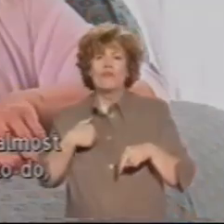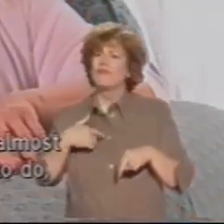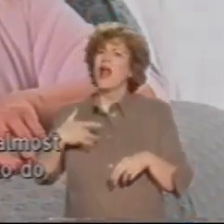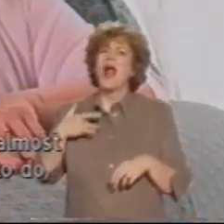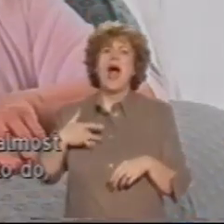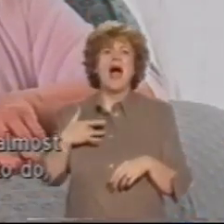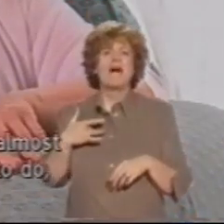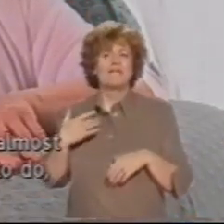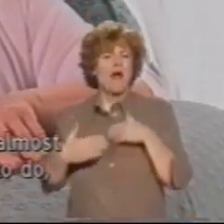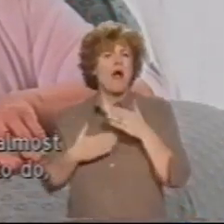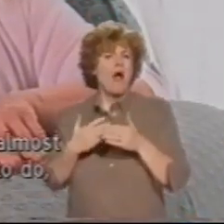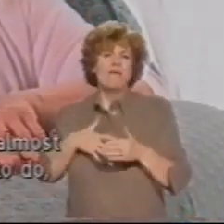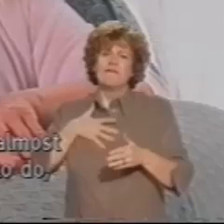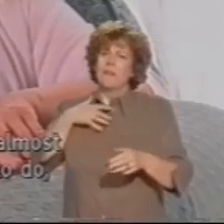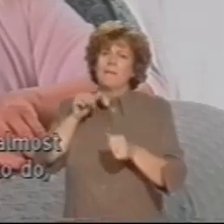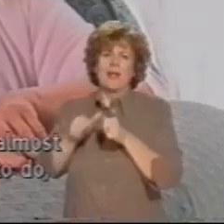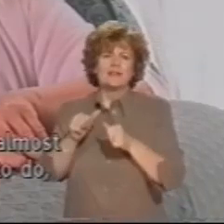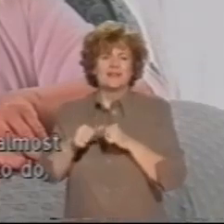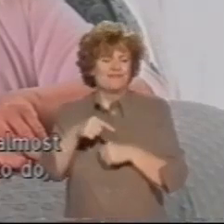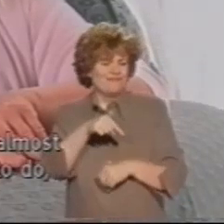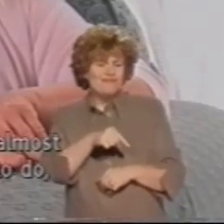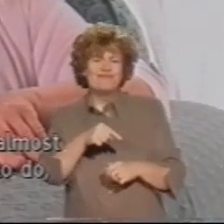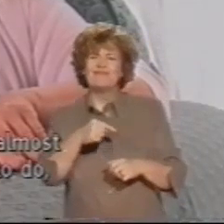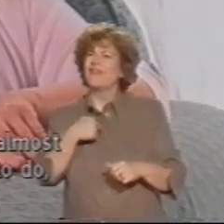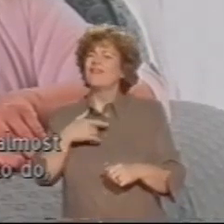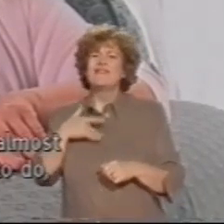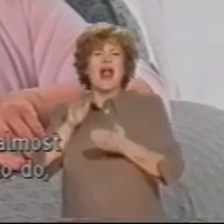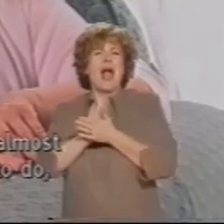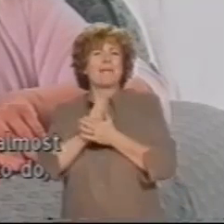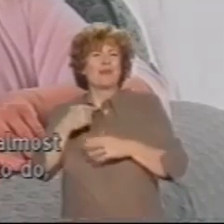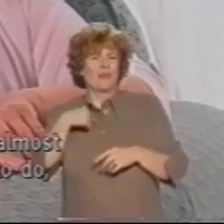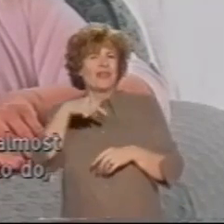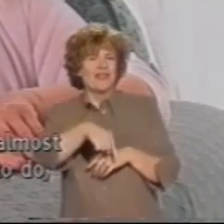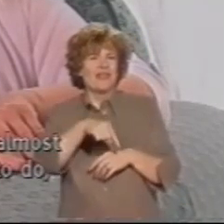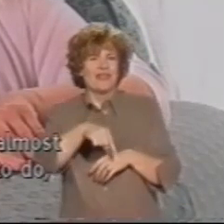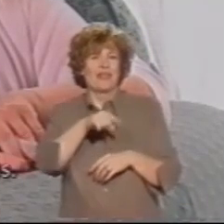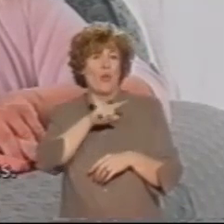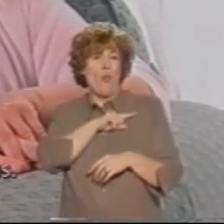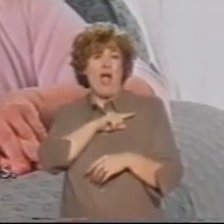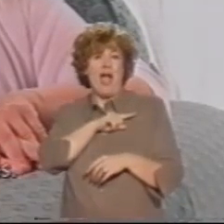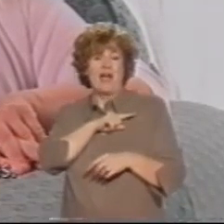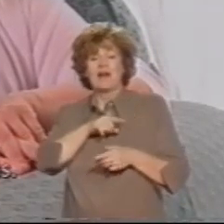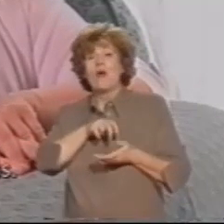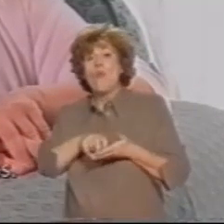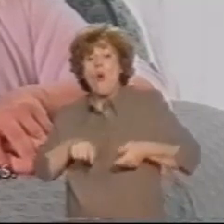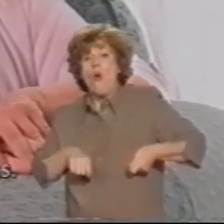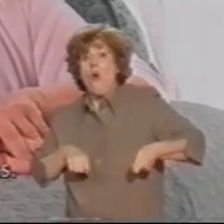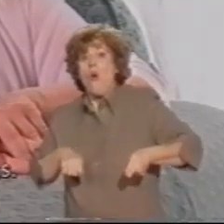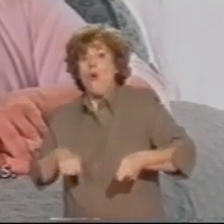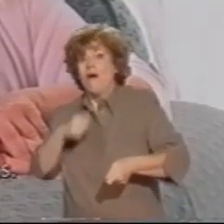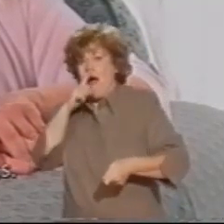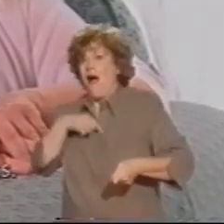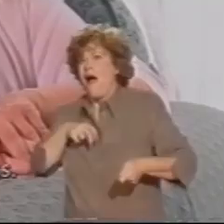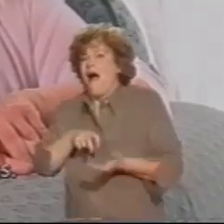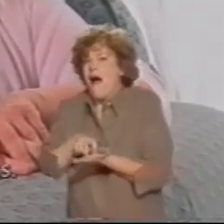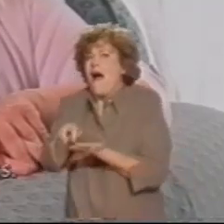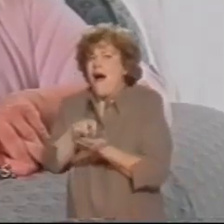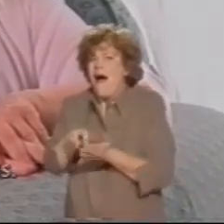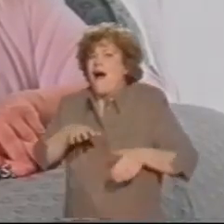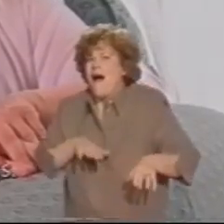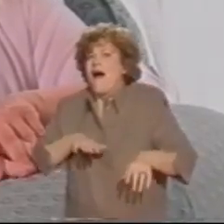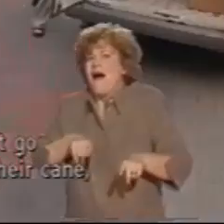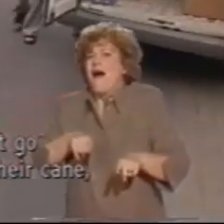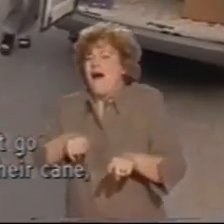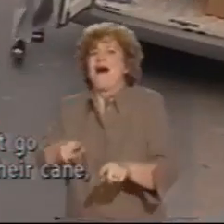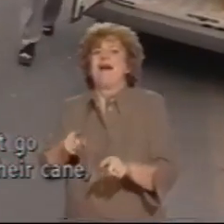because I can stride out in almost the same way that I used to do before I realised that I